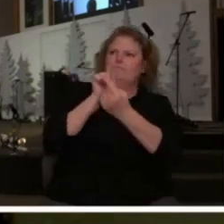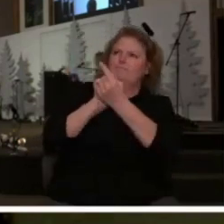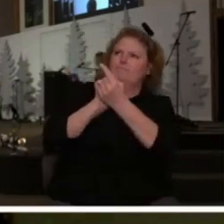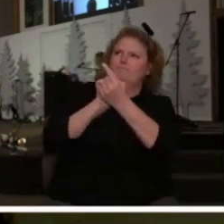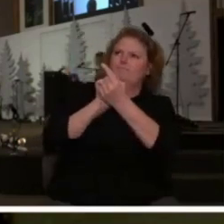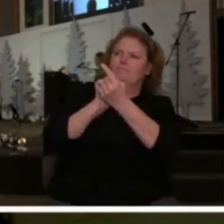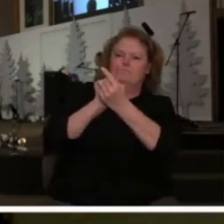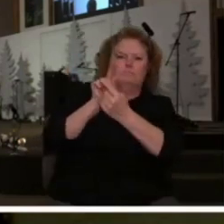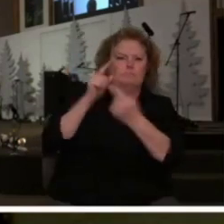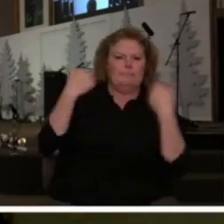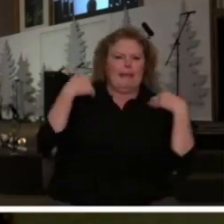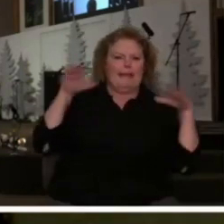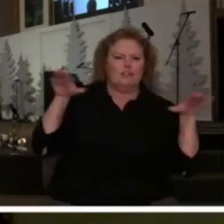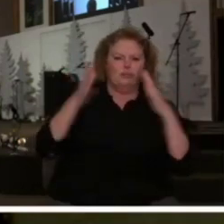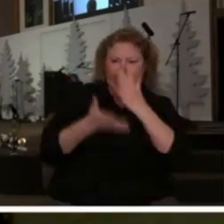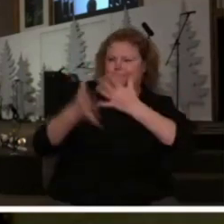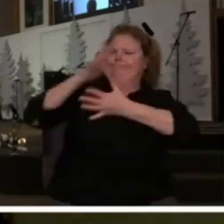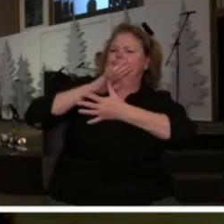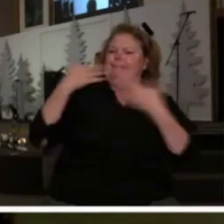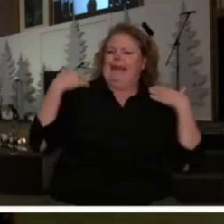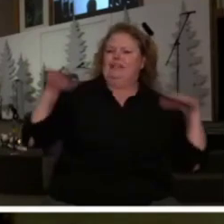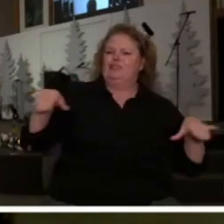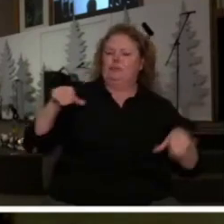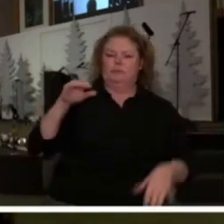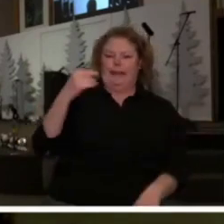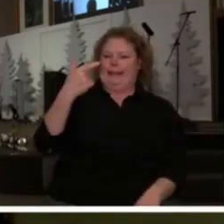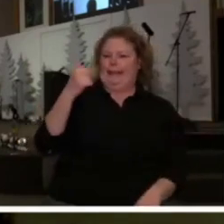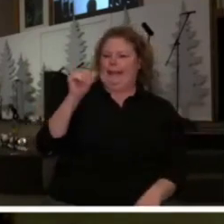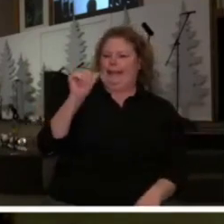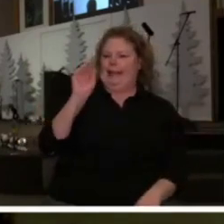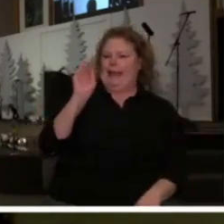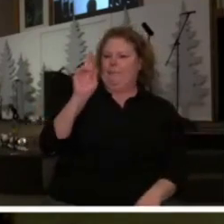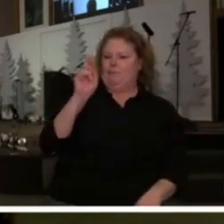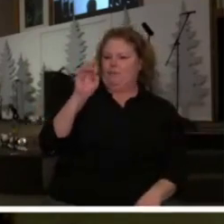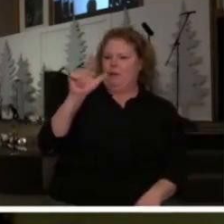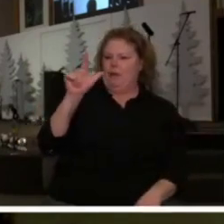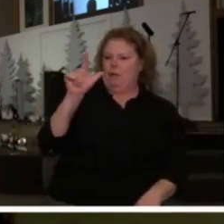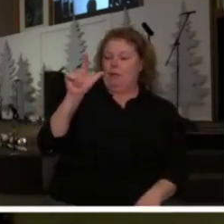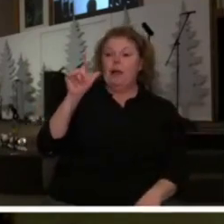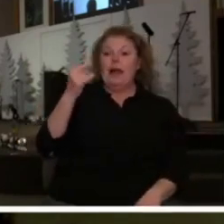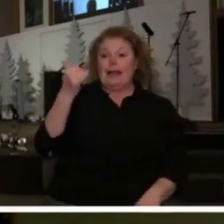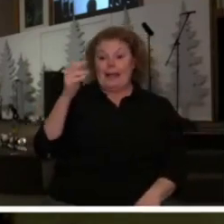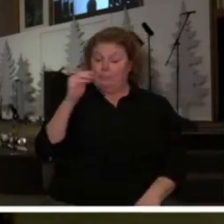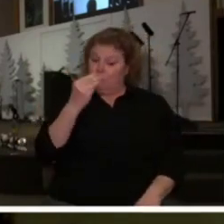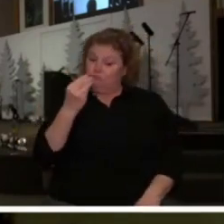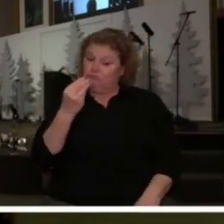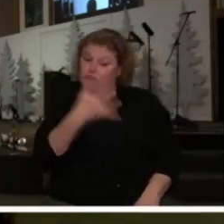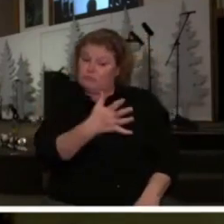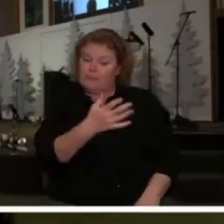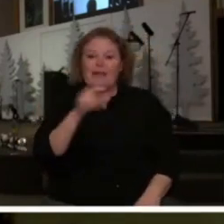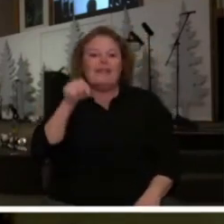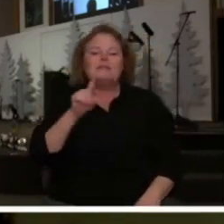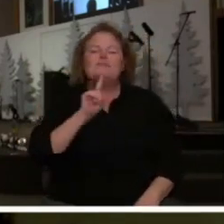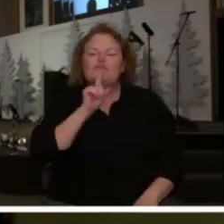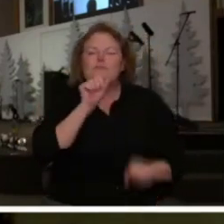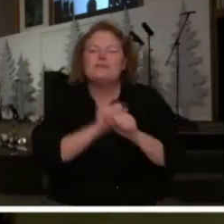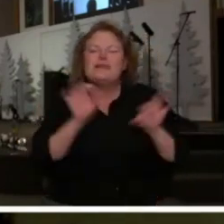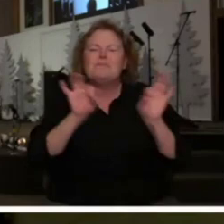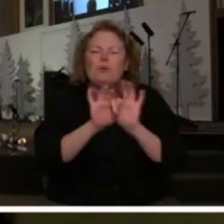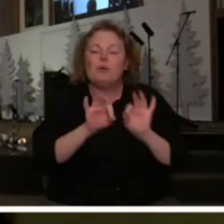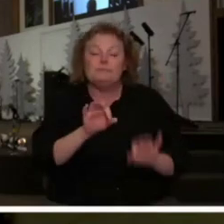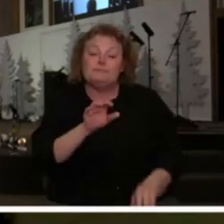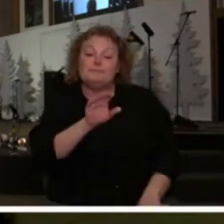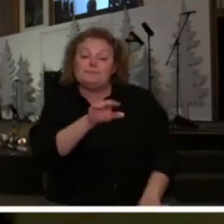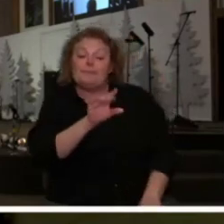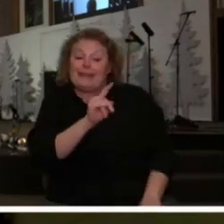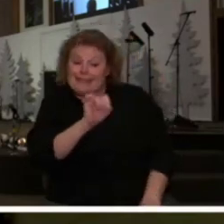and they have a conversation and Gabriel says let me give you some insight and this is important for us as a church to understand he goes Daniel I want